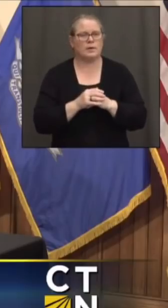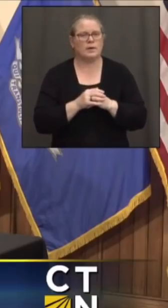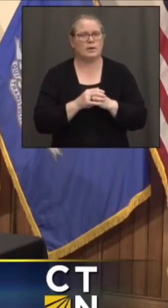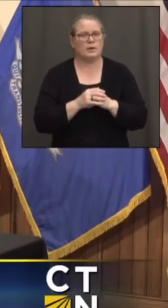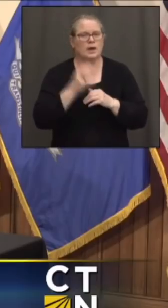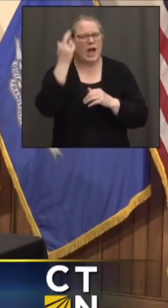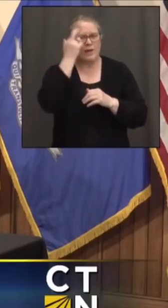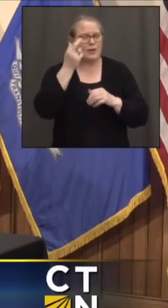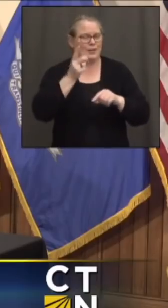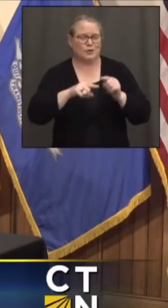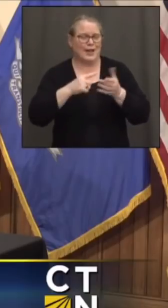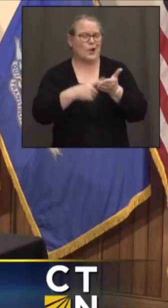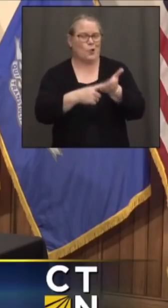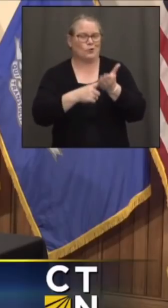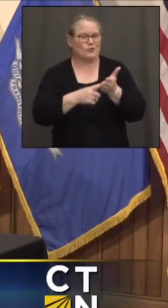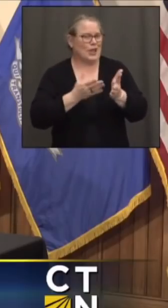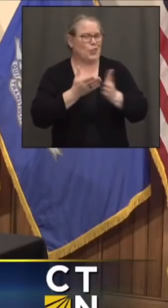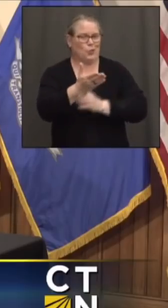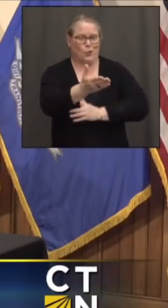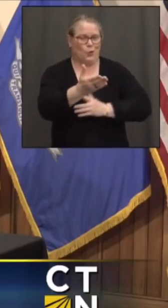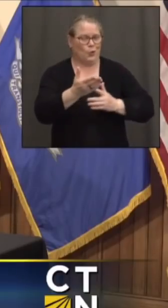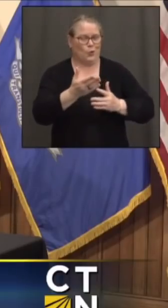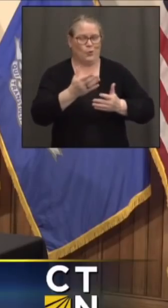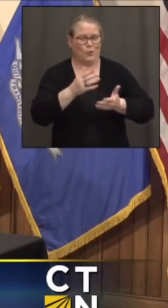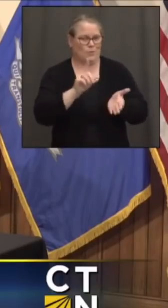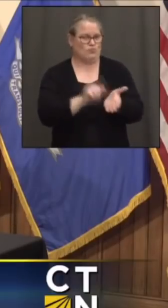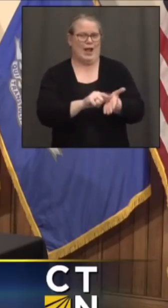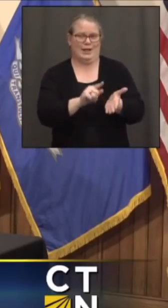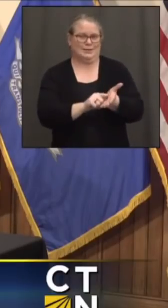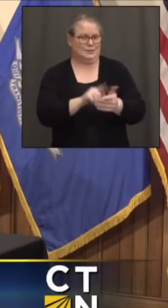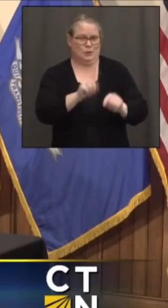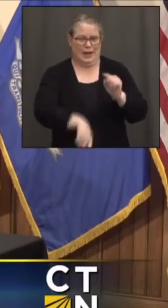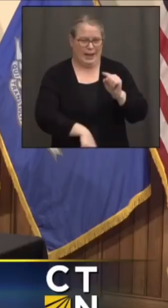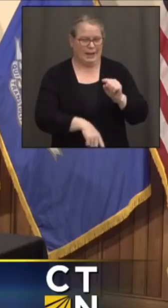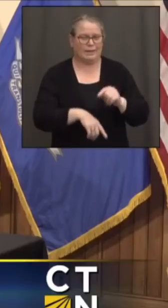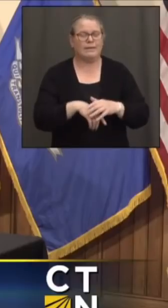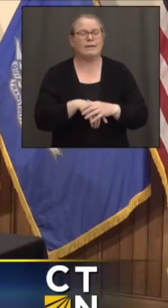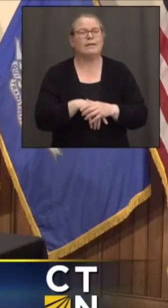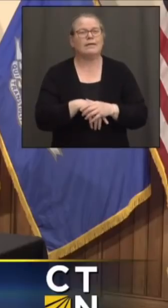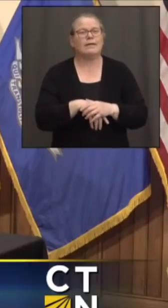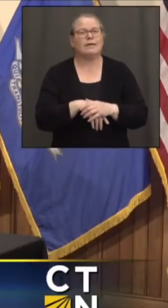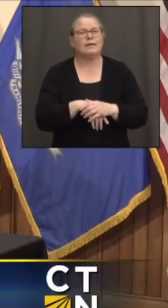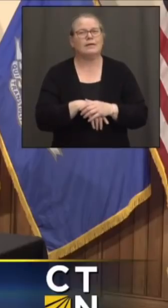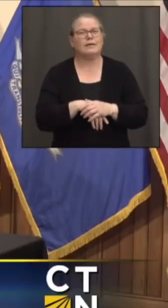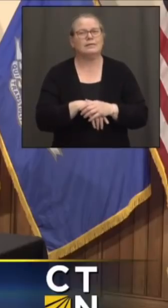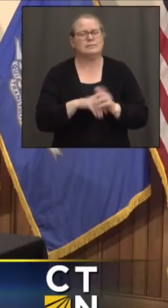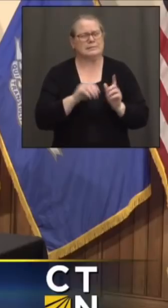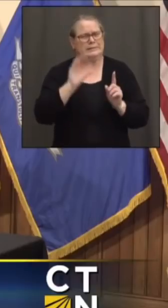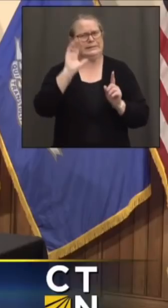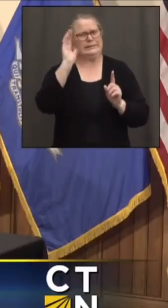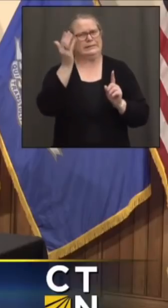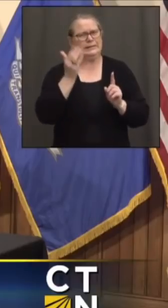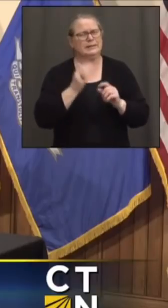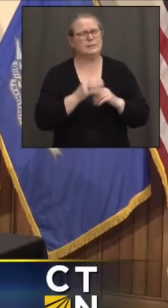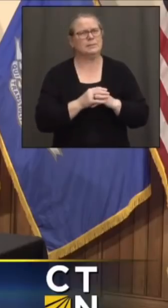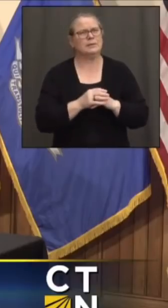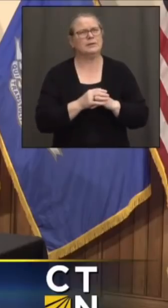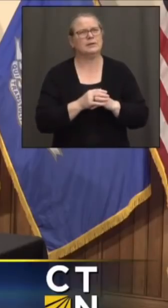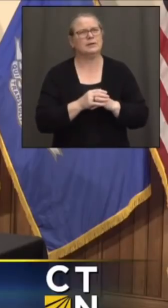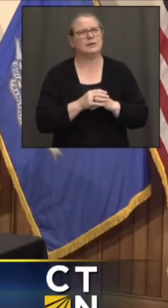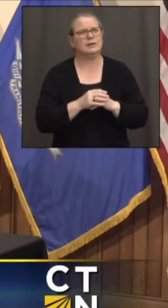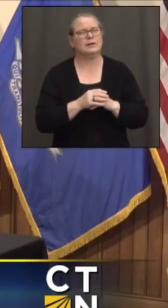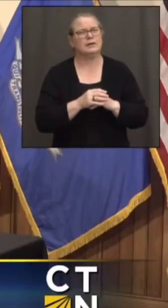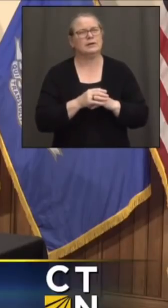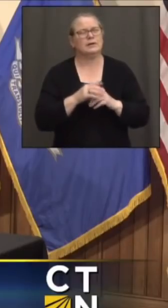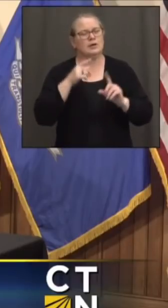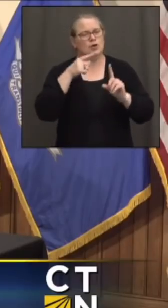press, but one of the big things that seems like it's been separating you so far from the legislature is